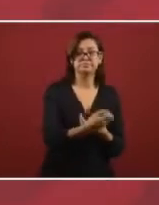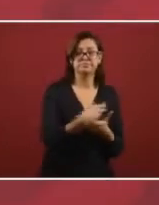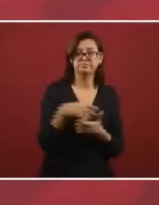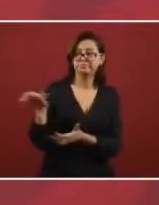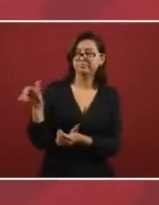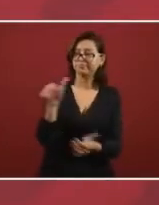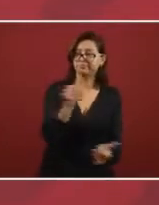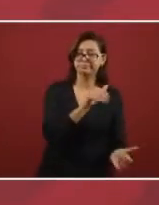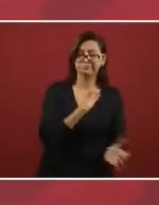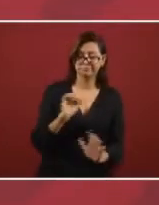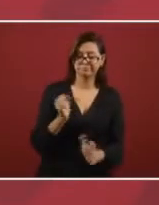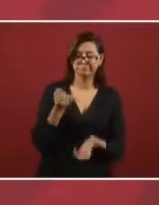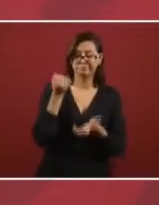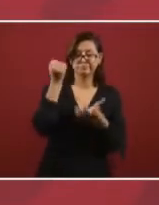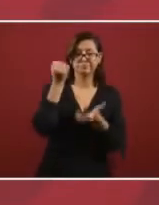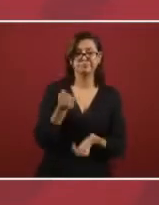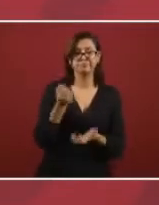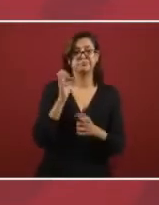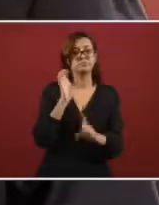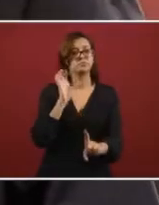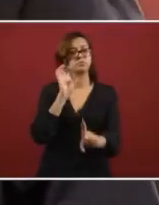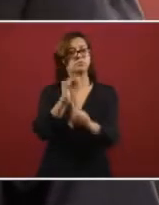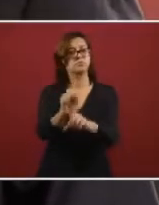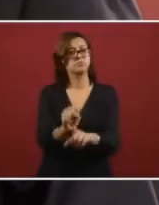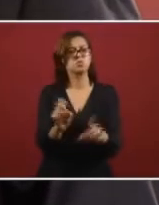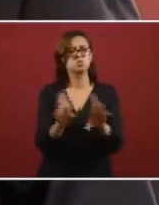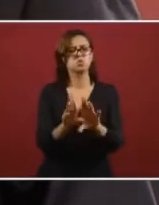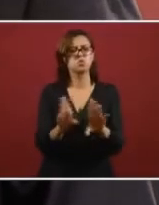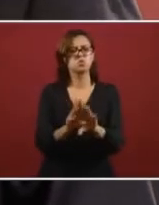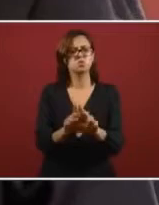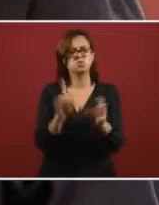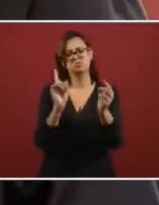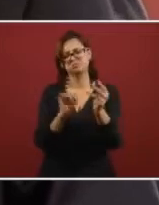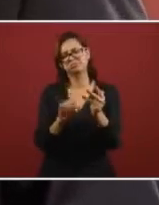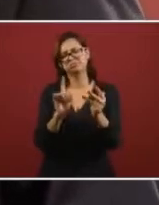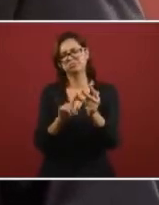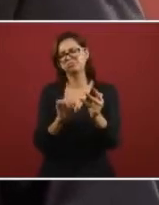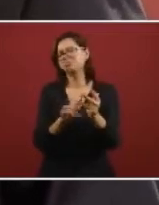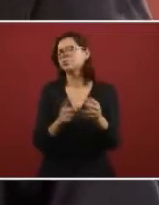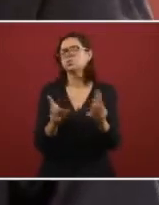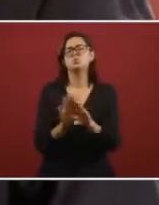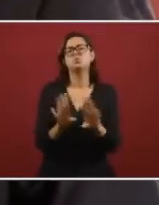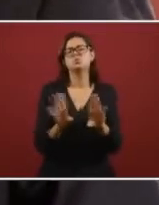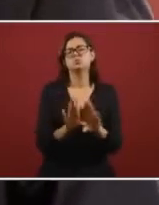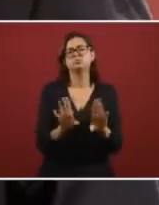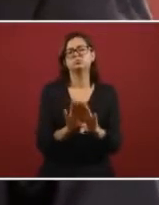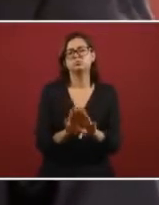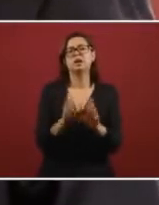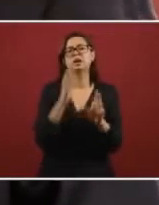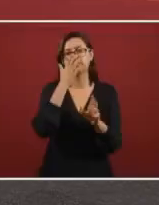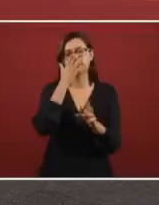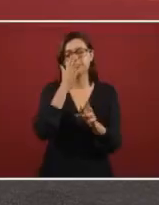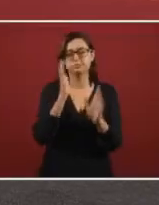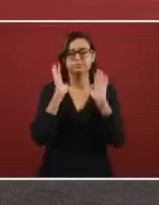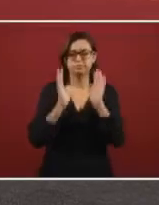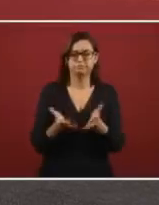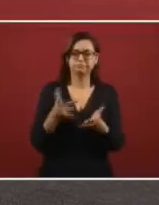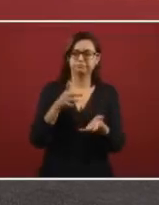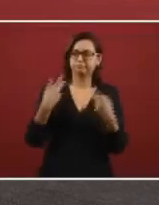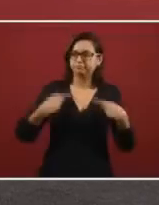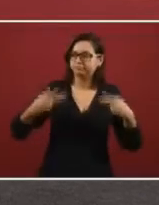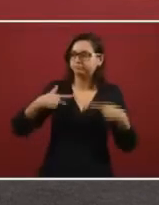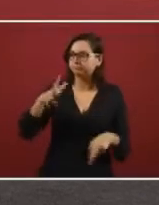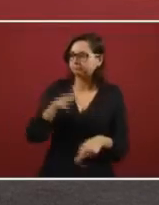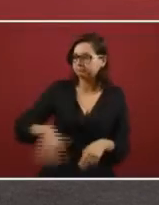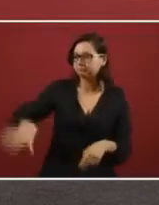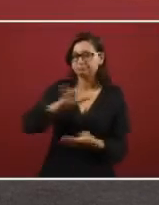more funds more increased taxes recovery how do you see this increase of